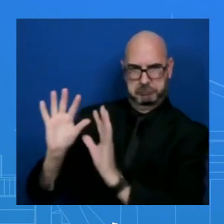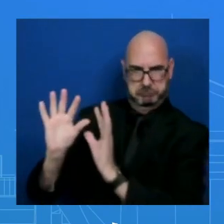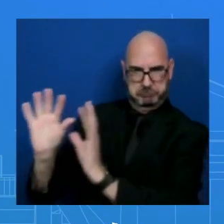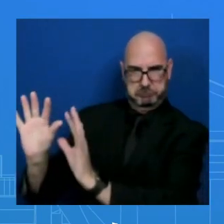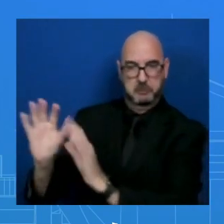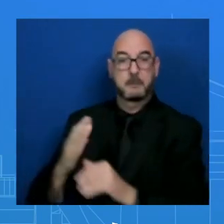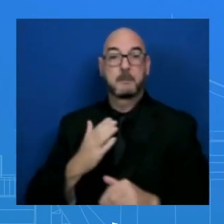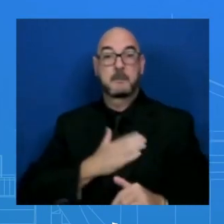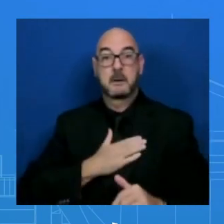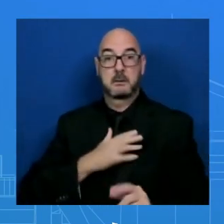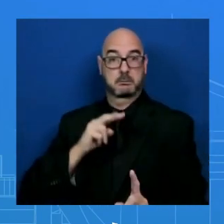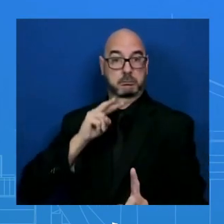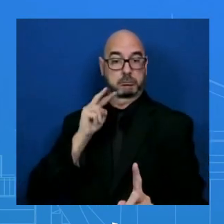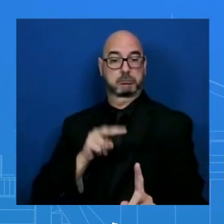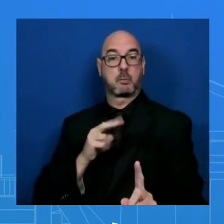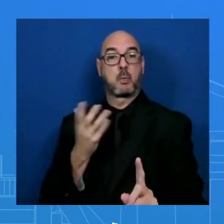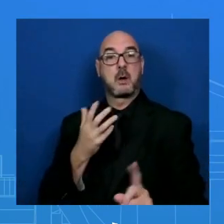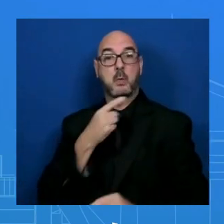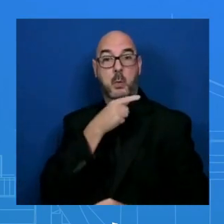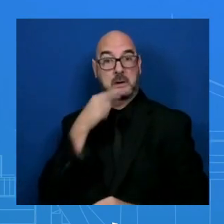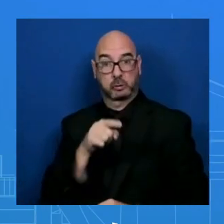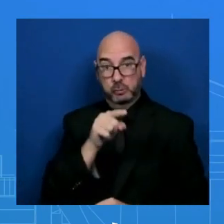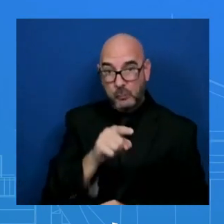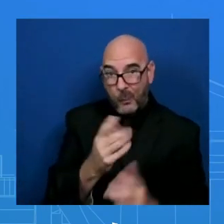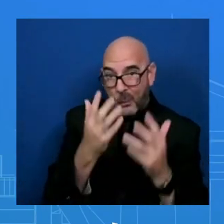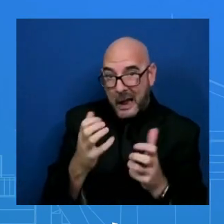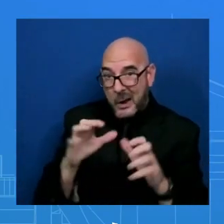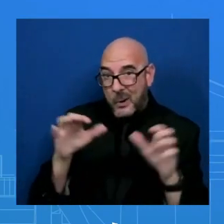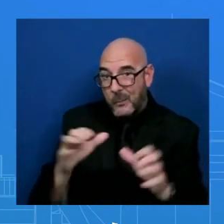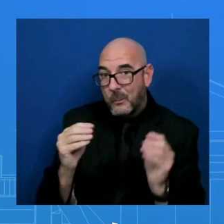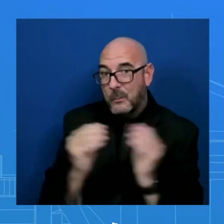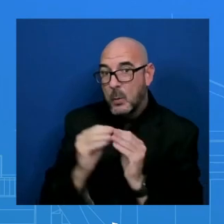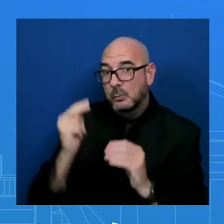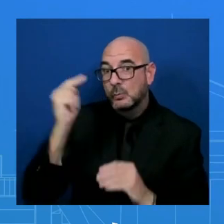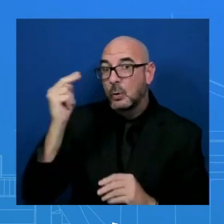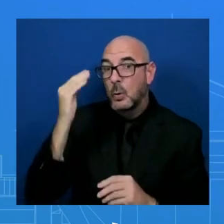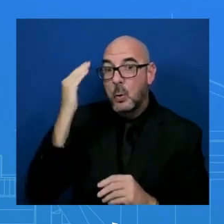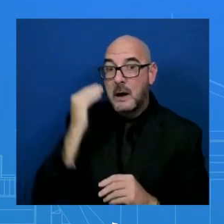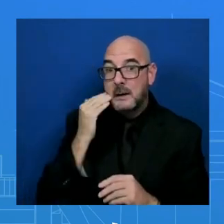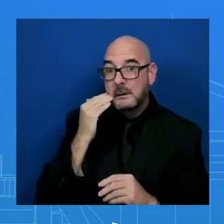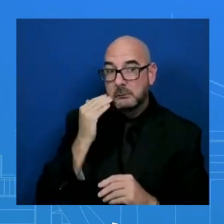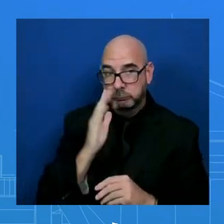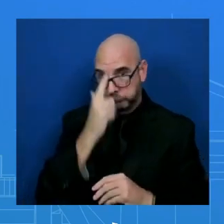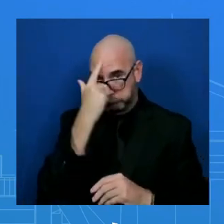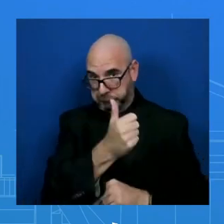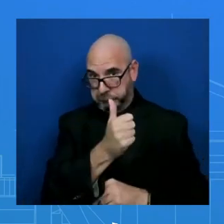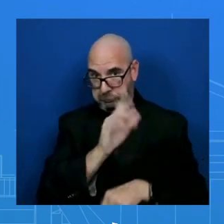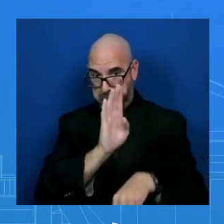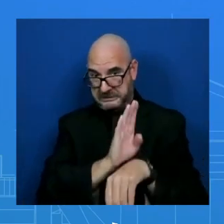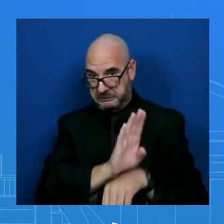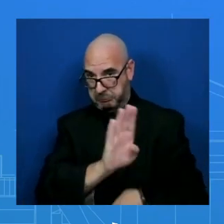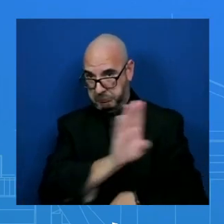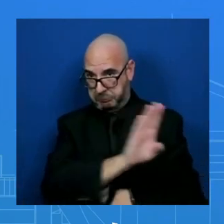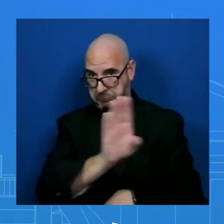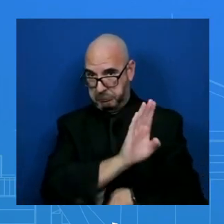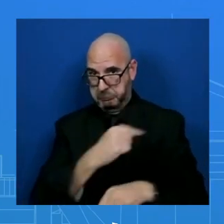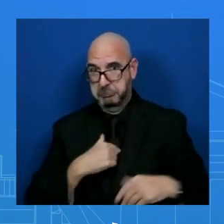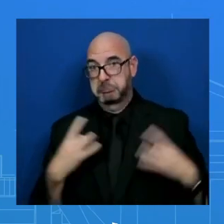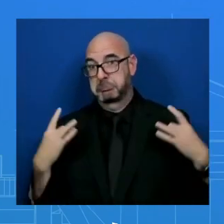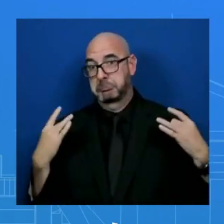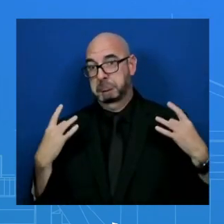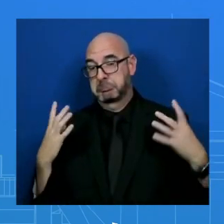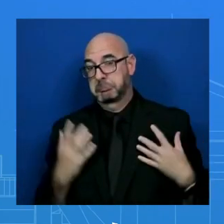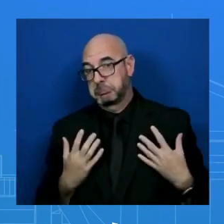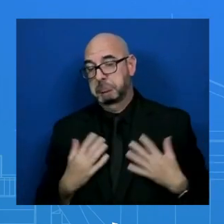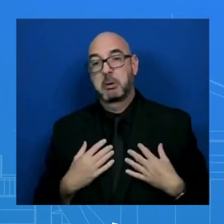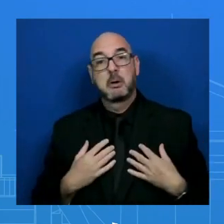more military exercises with North Korea, that's their business if they should choose to do so. I think if you look at the broader pattern of activity across